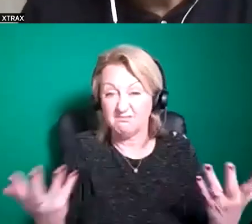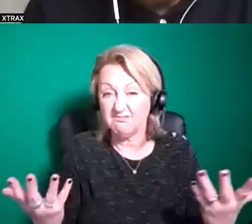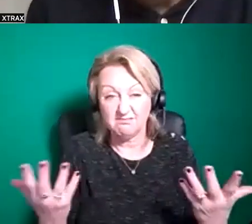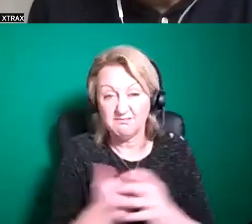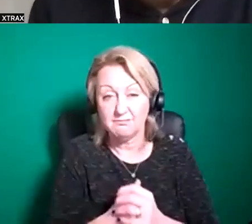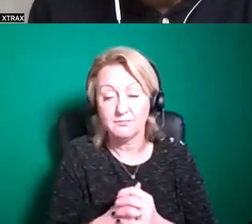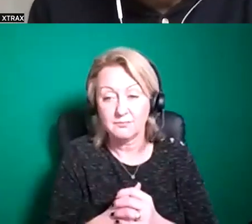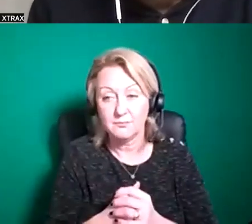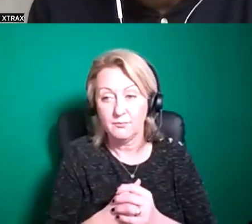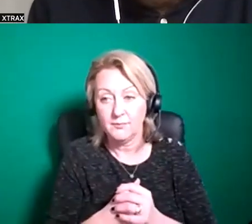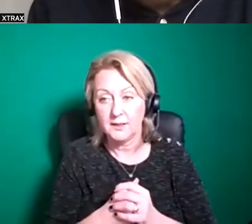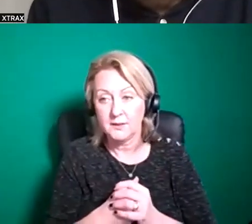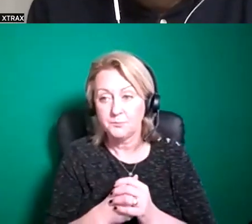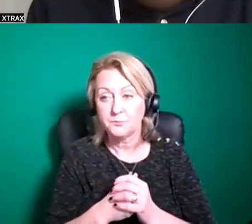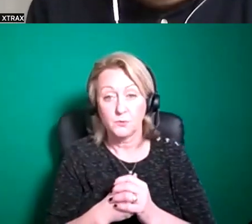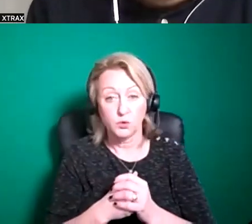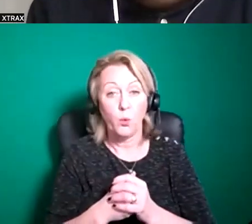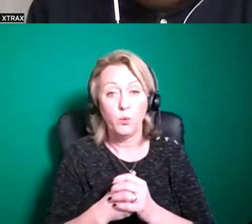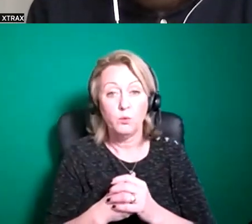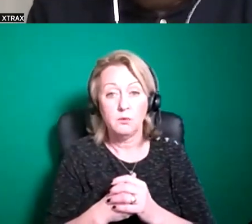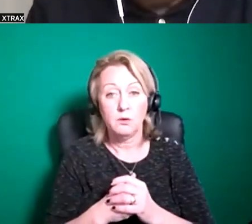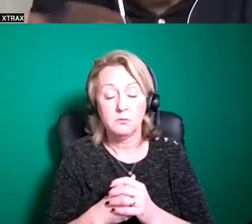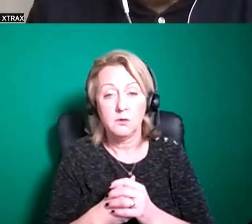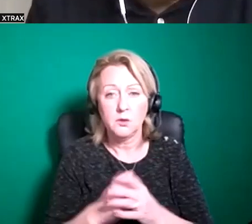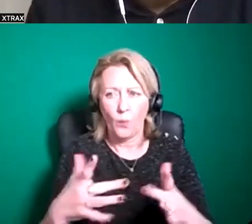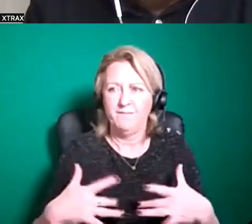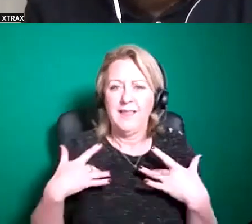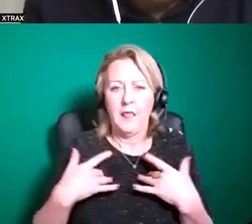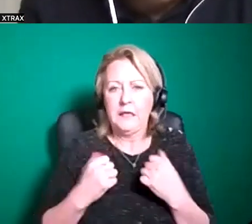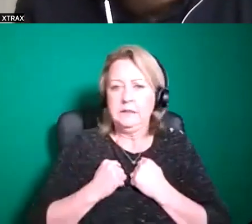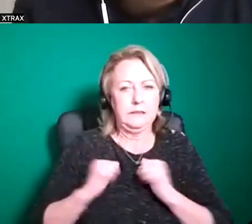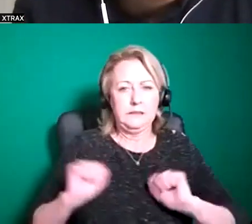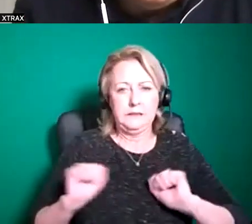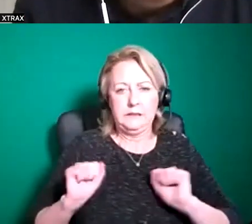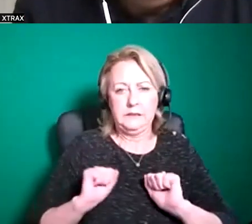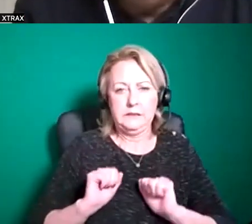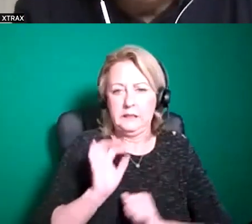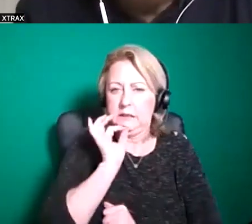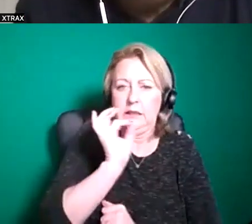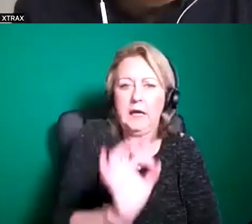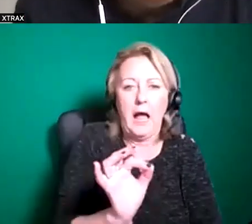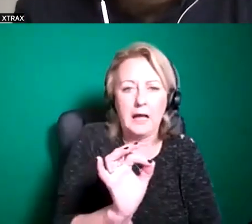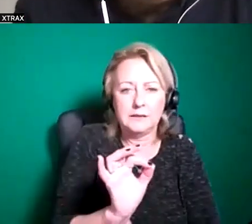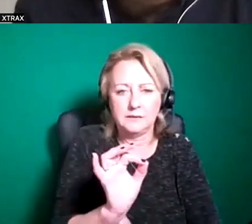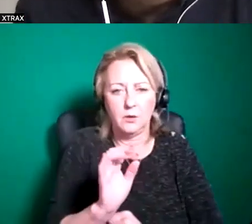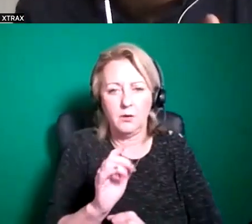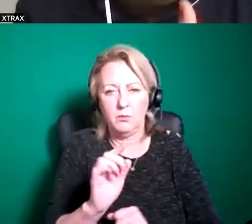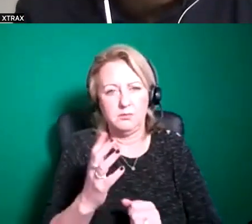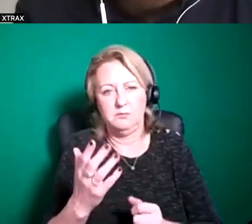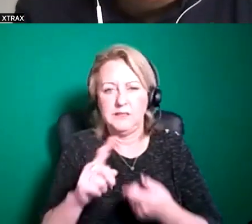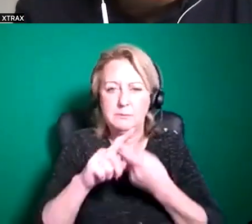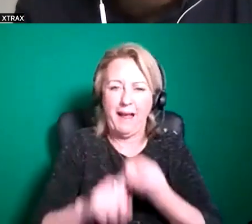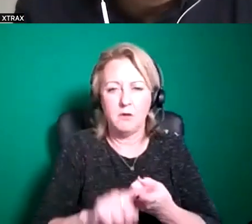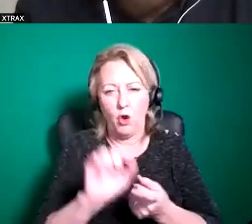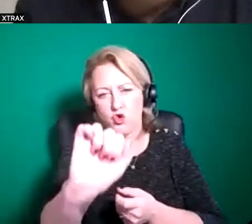uh so yeah certainly please don't um feel put off in any way um by you know what sort of stage you feel that you're